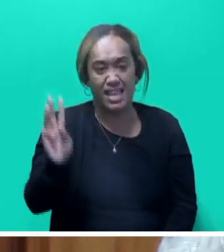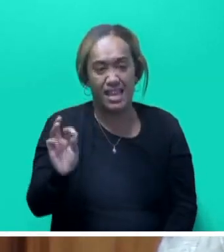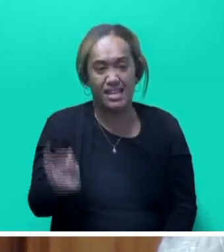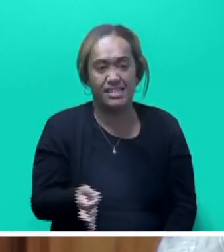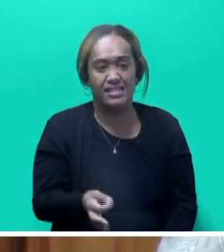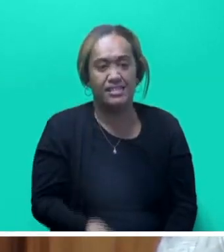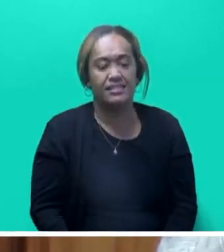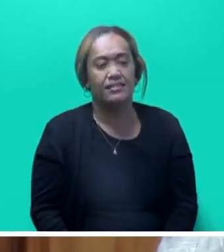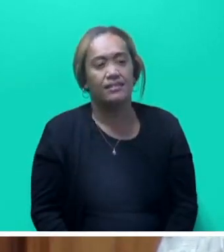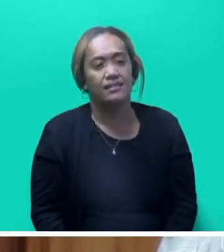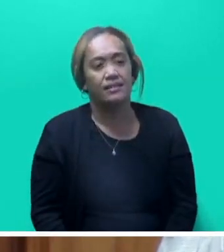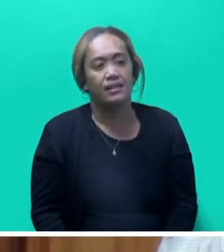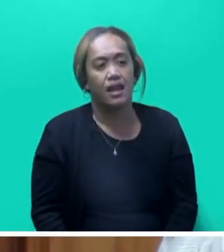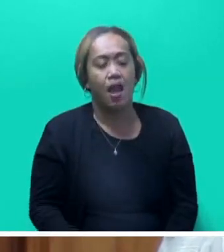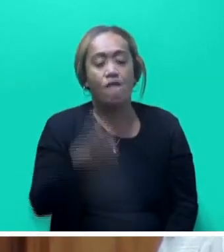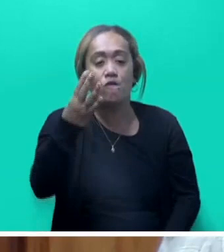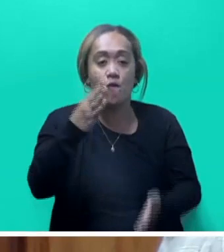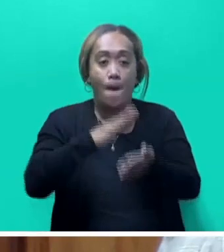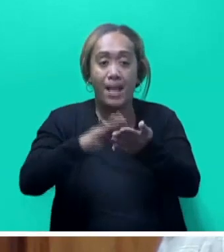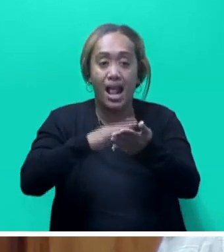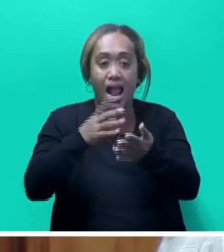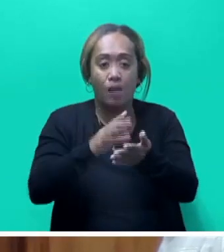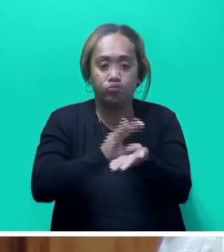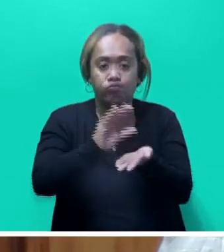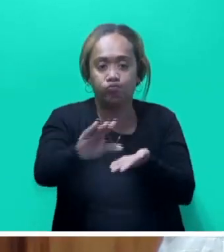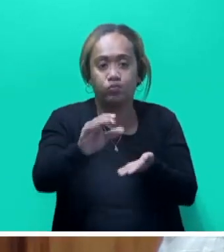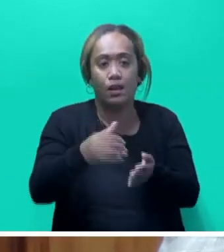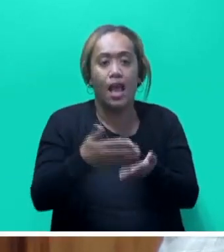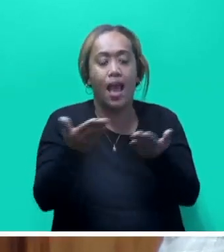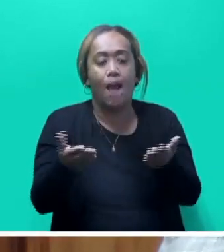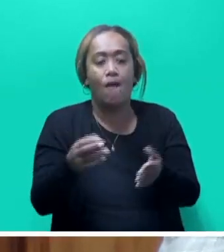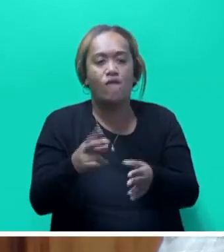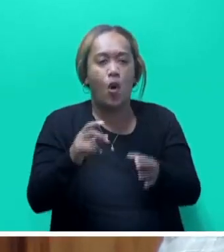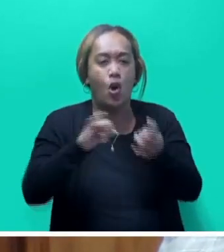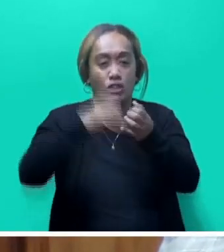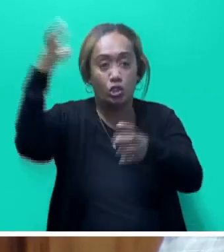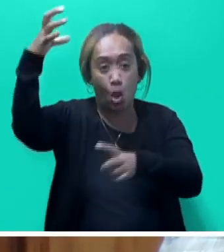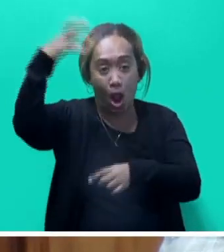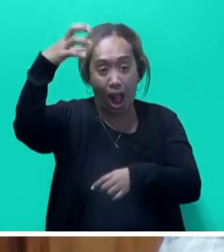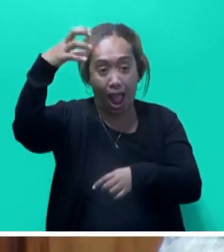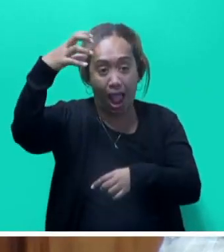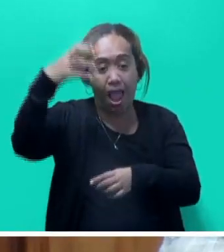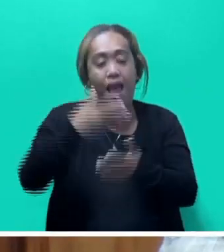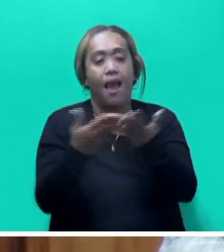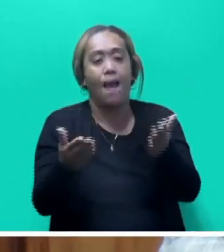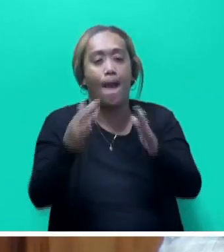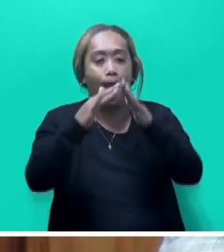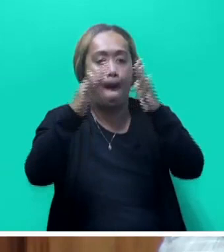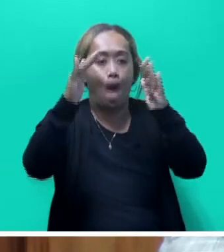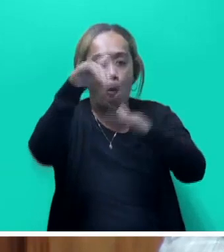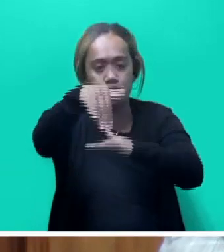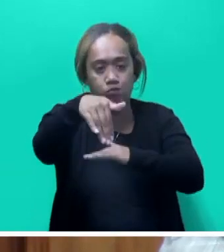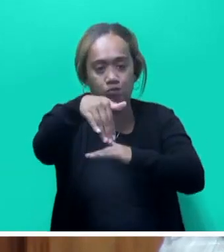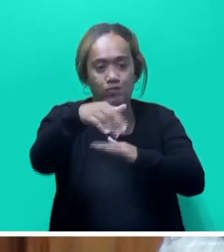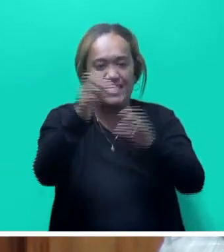In addition, a total of 4 million was allocated for installation of solar home systems. To date, the team has prepared all